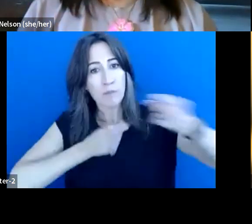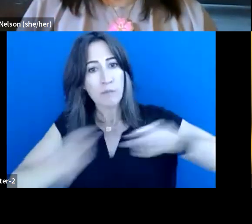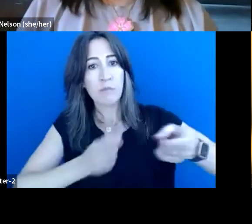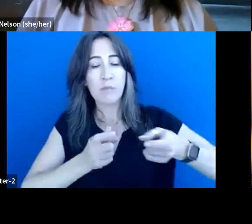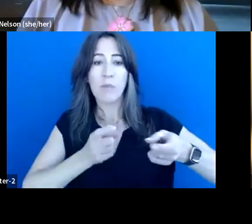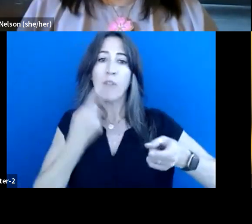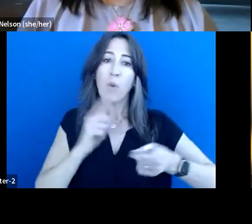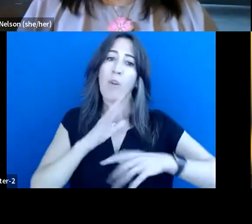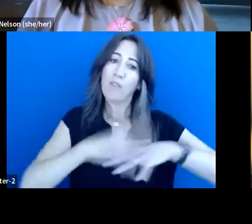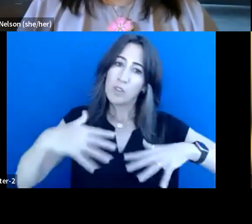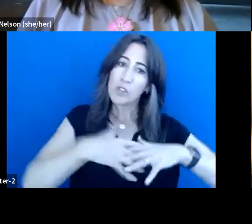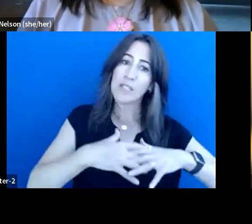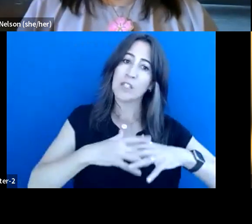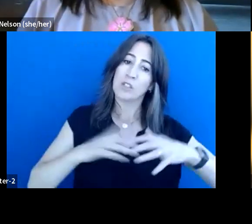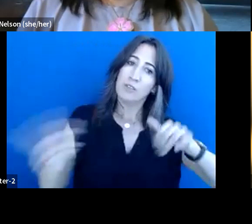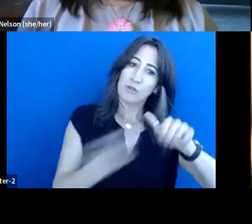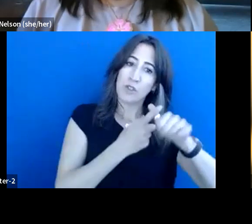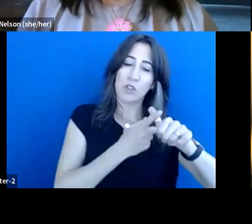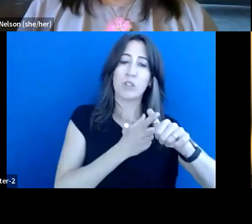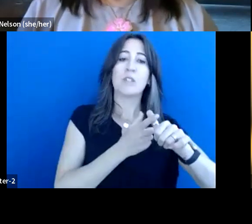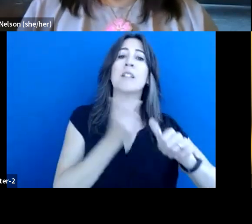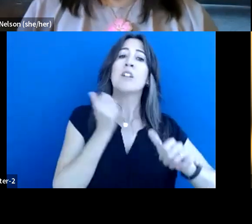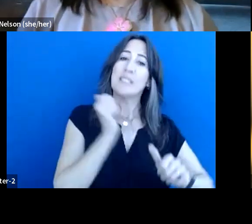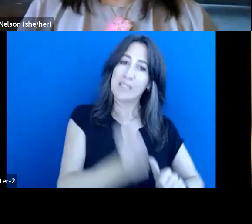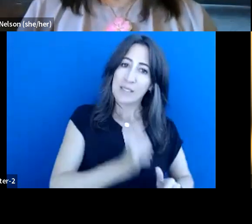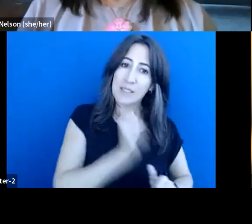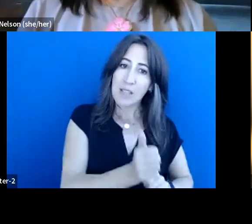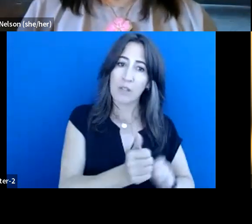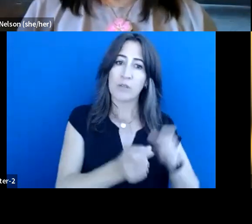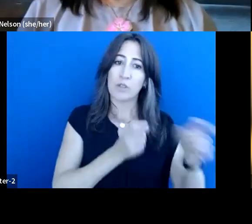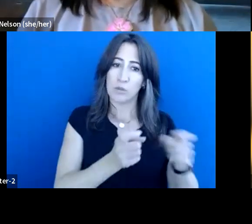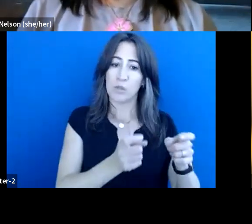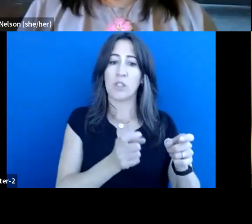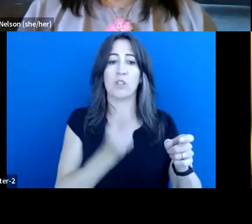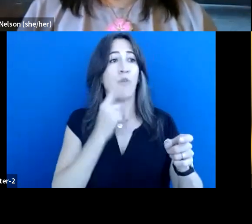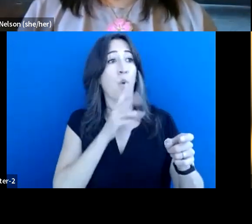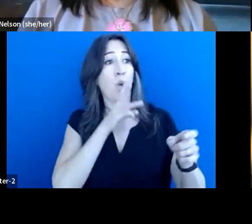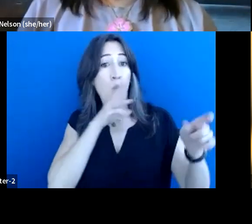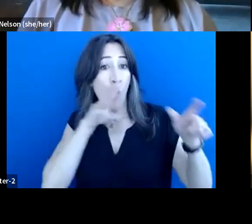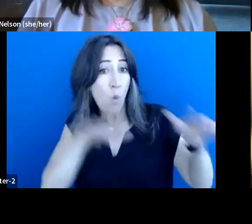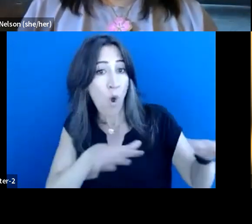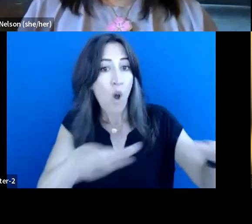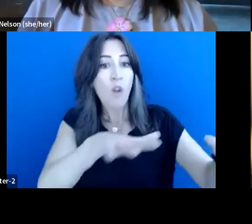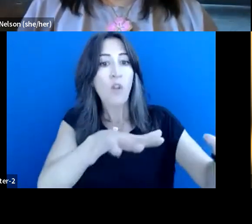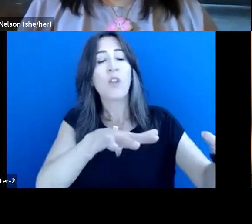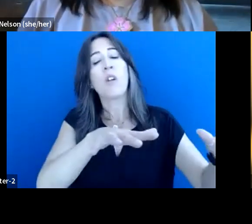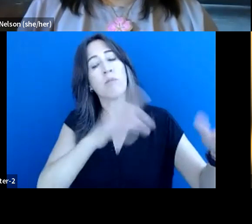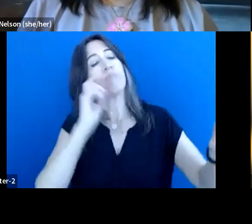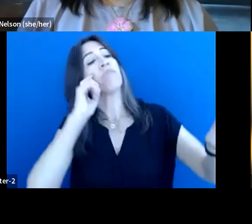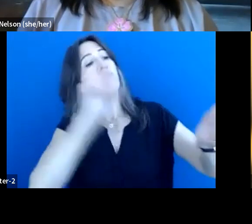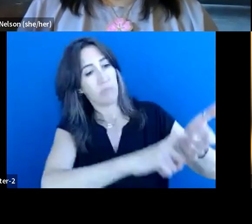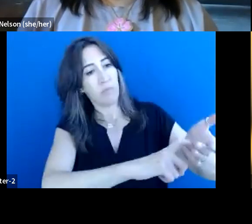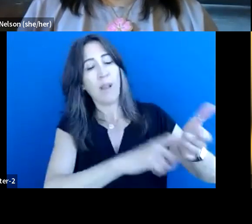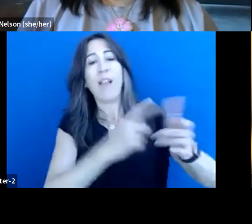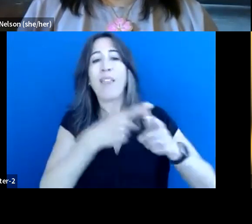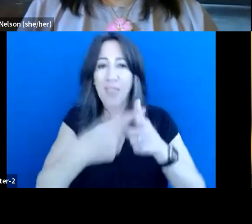nations inherent rights and self-determination over the waters recognized. Right. So, um, you know, Corey and